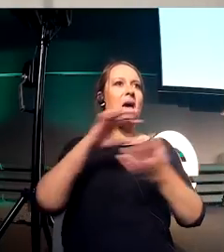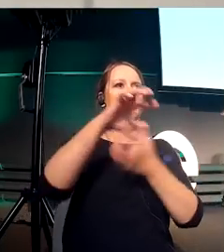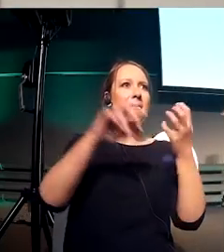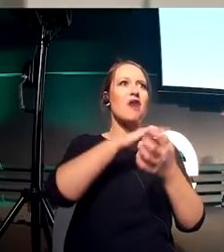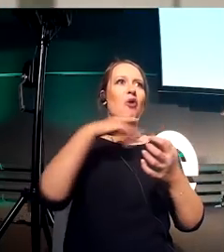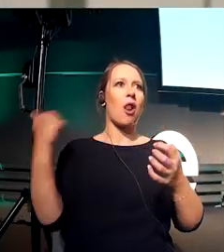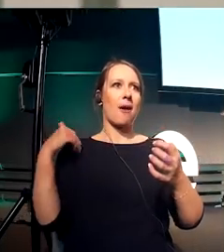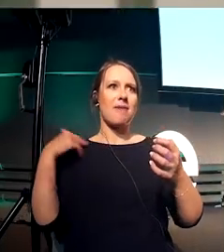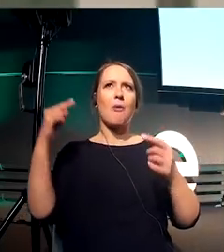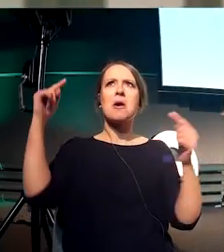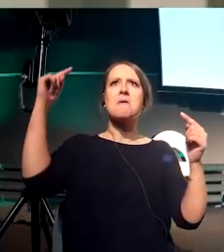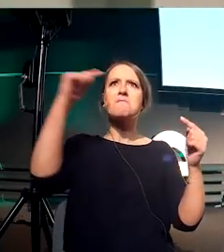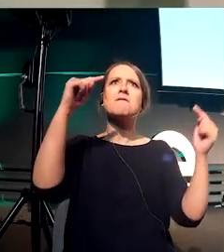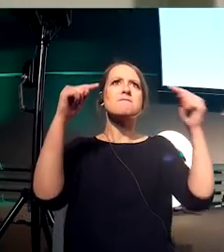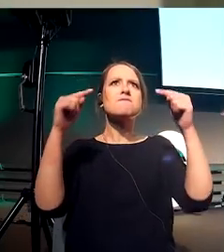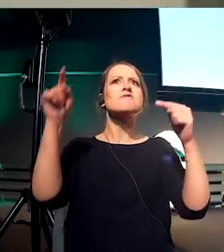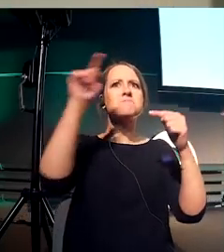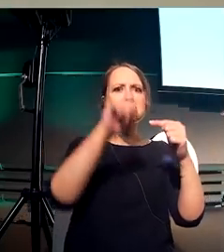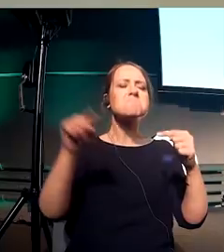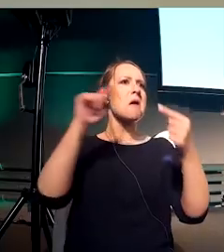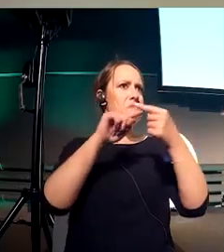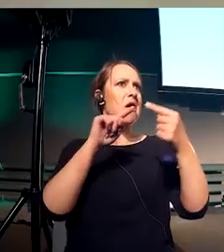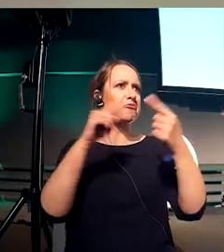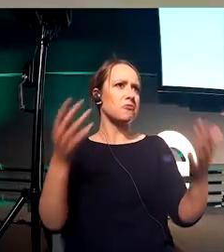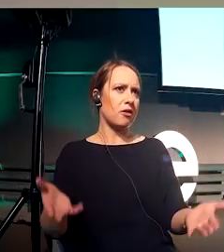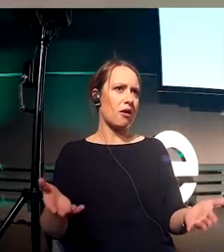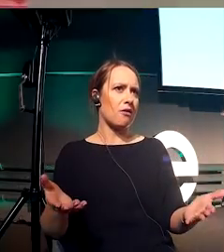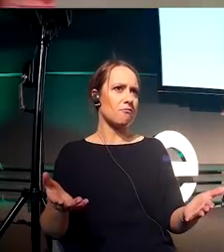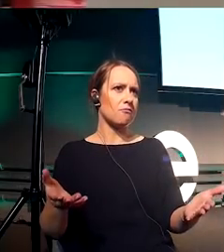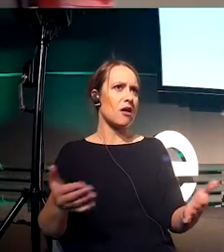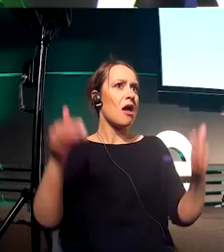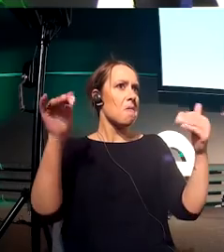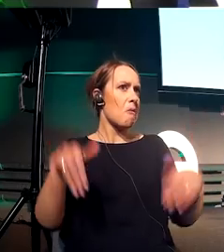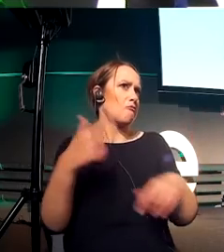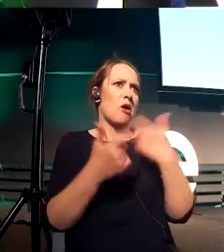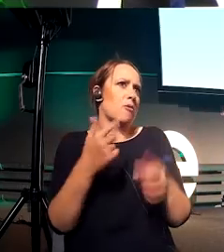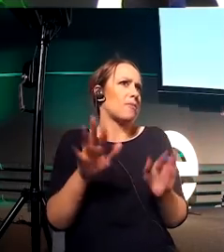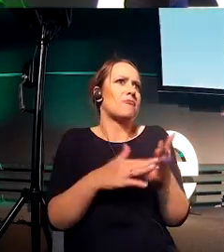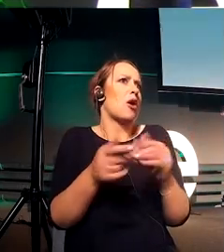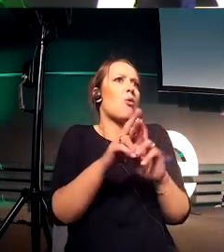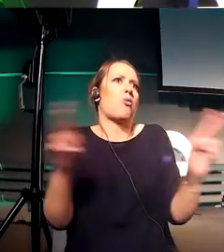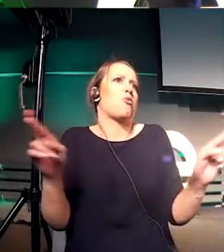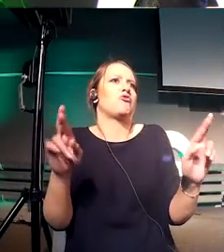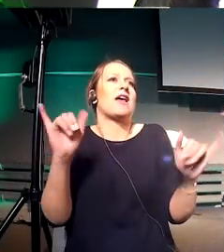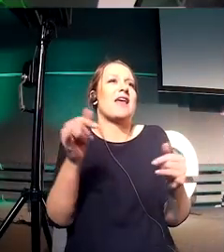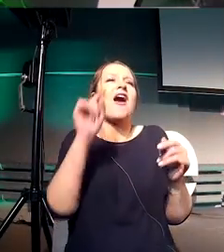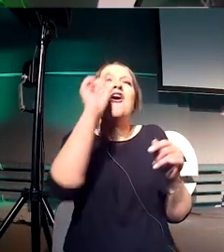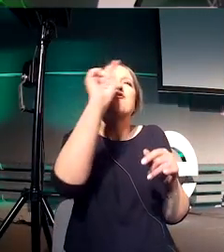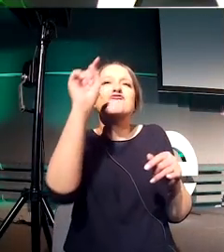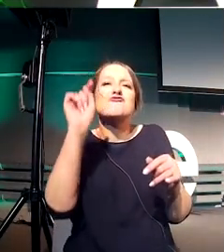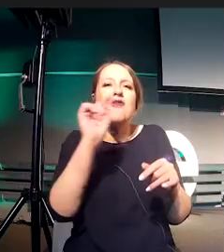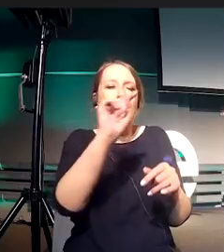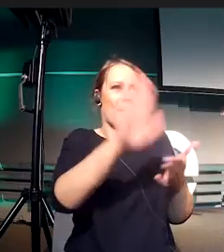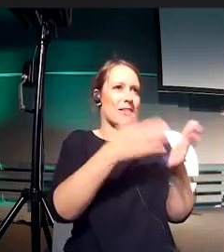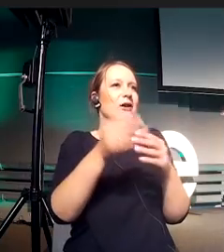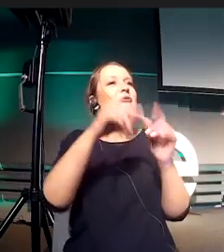as you can see, it has different steps. You could have made it smaller. You could have made it bigger. There are different sizes that you can play with